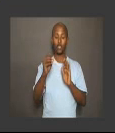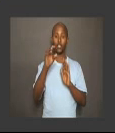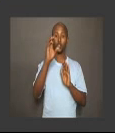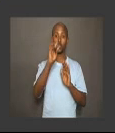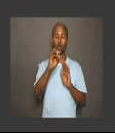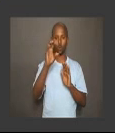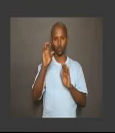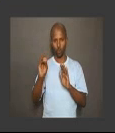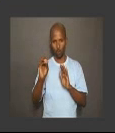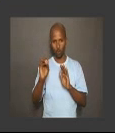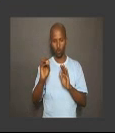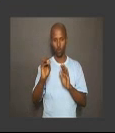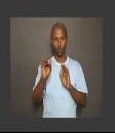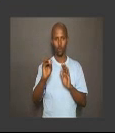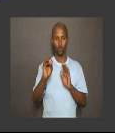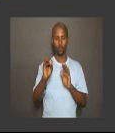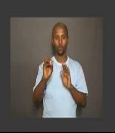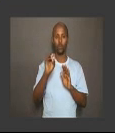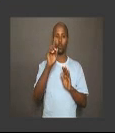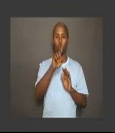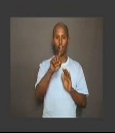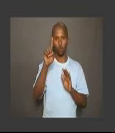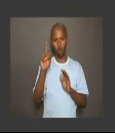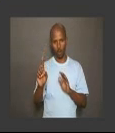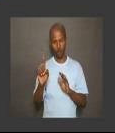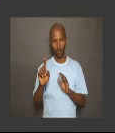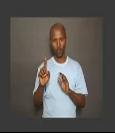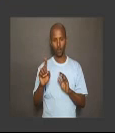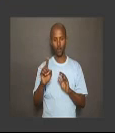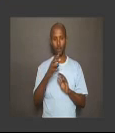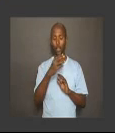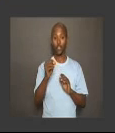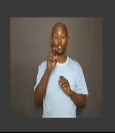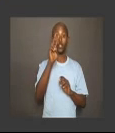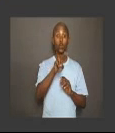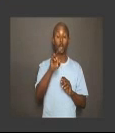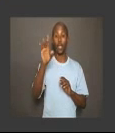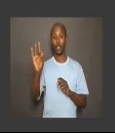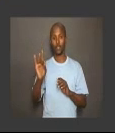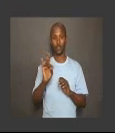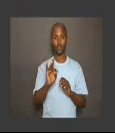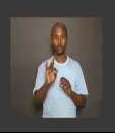and 0, 0 and 1, 1 and 2, 8